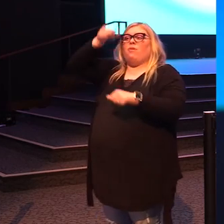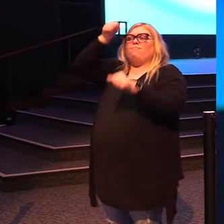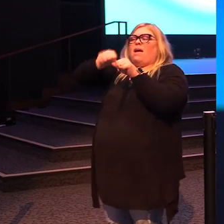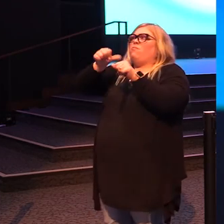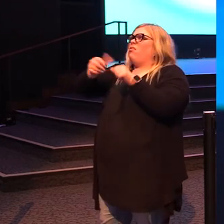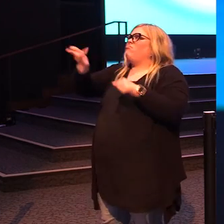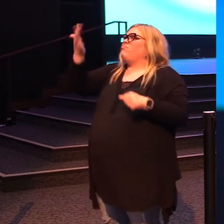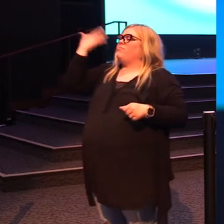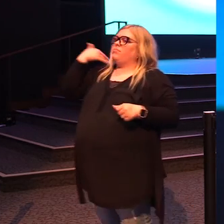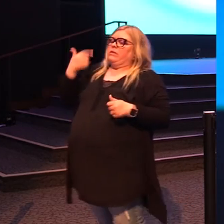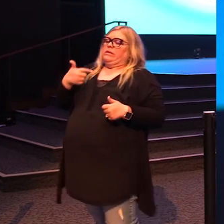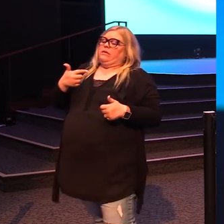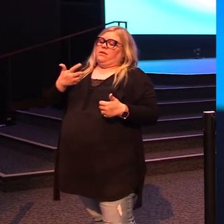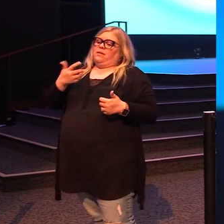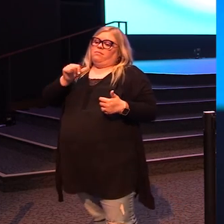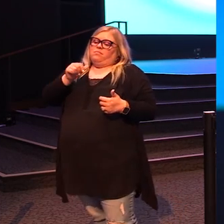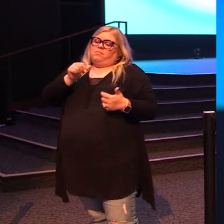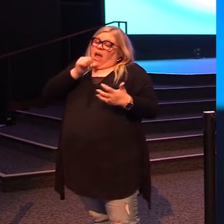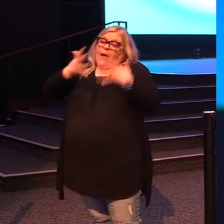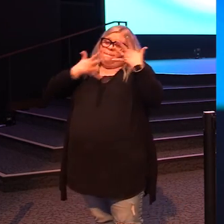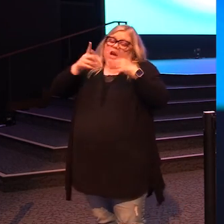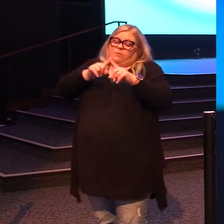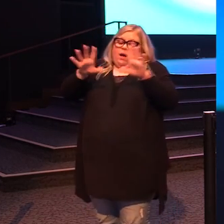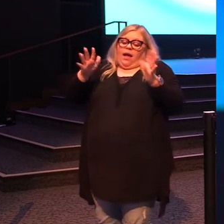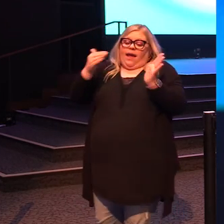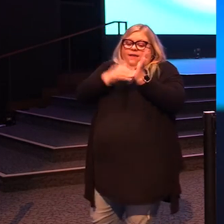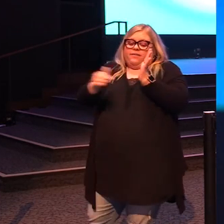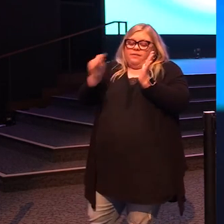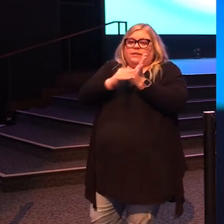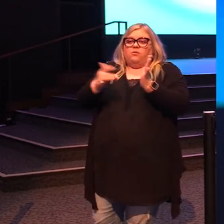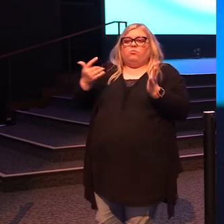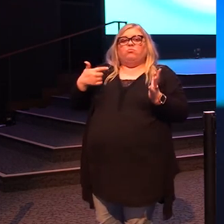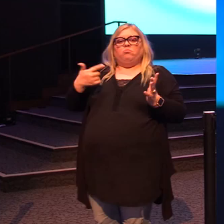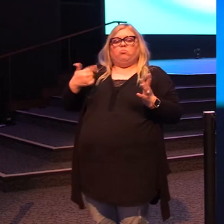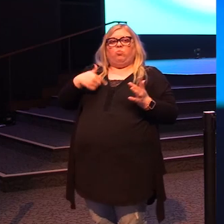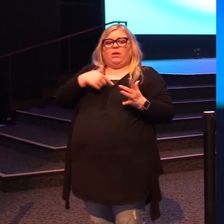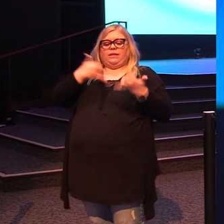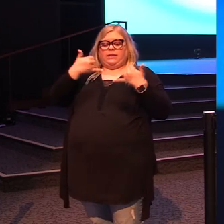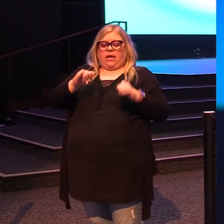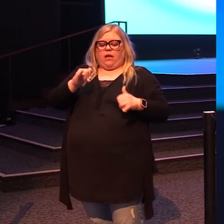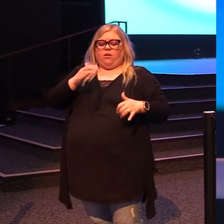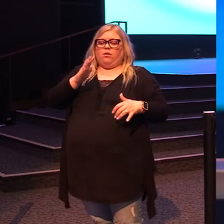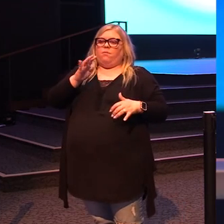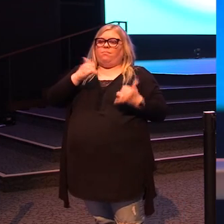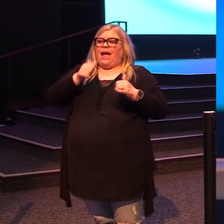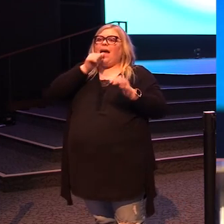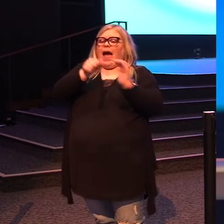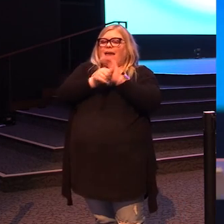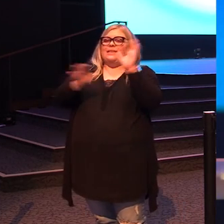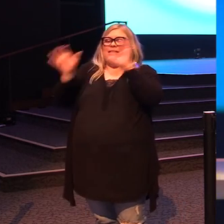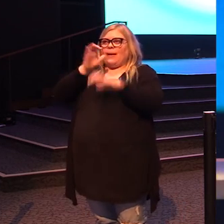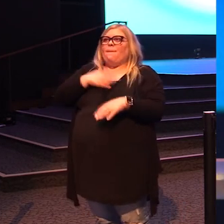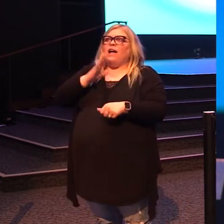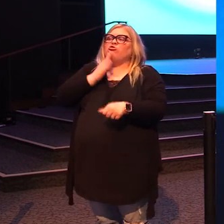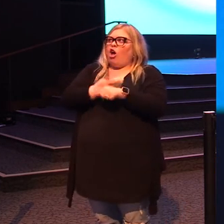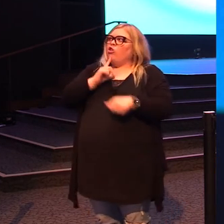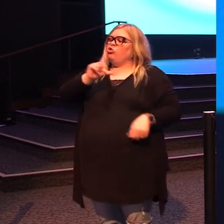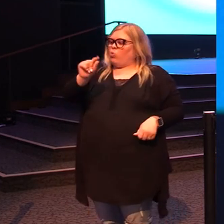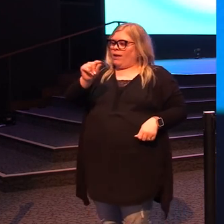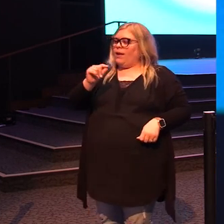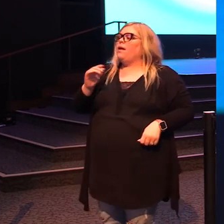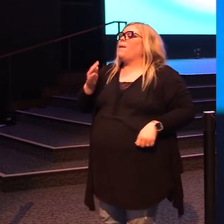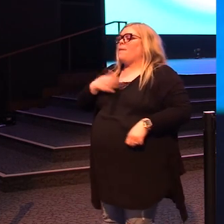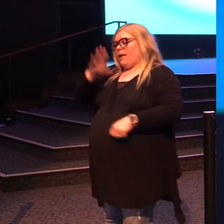ago, I'm not embarrassed to tell you, that every now and again we still play hide-and-seek. My daughter is 20, my son is 17. We have